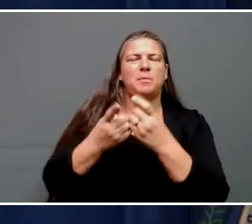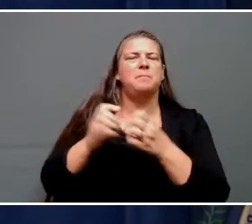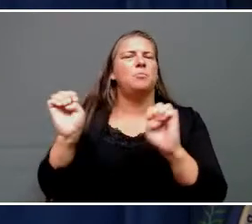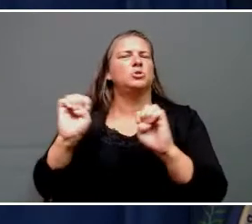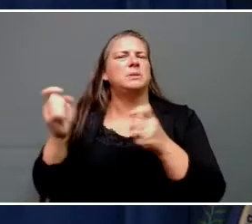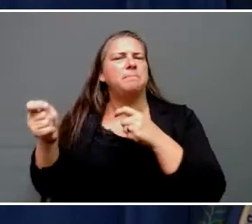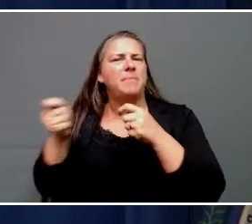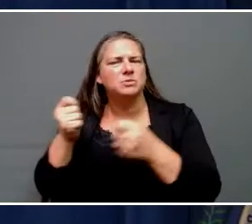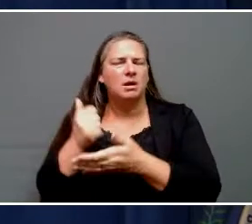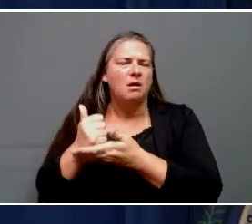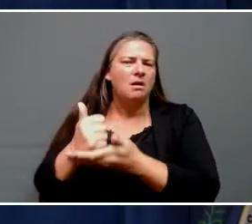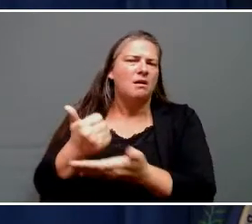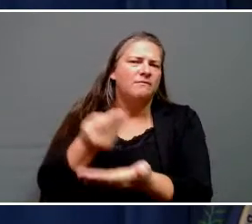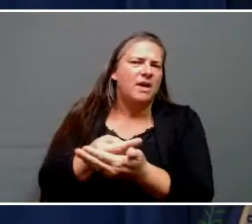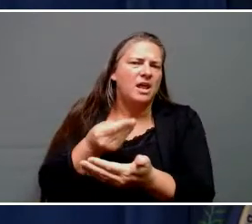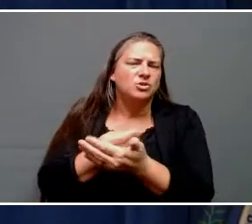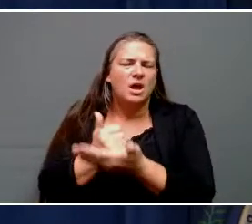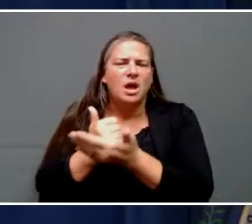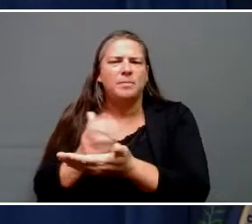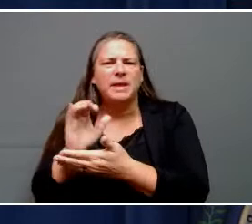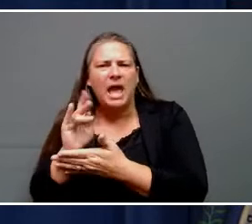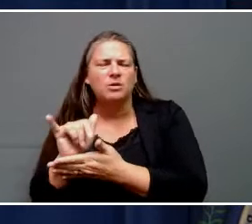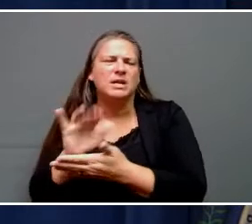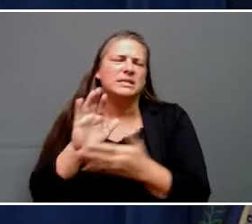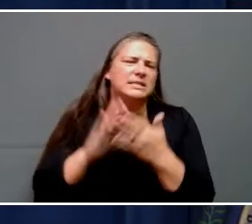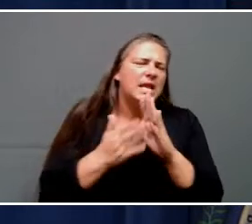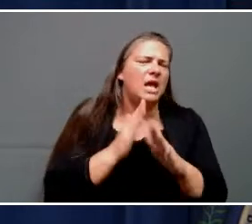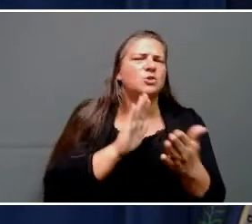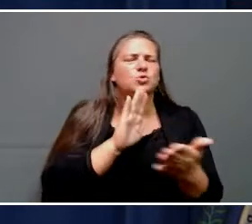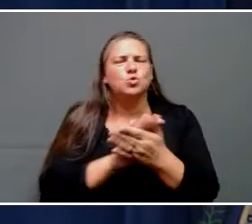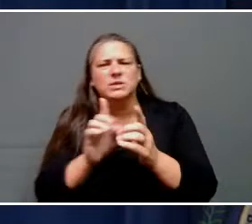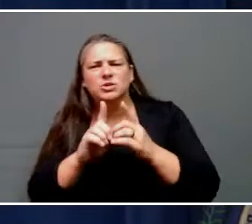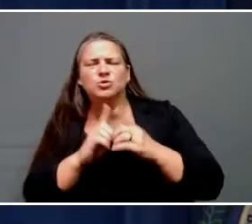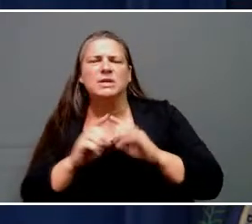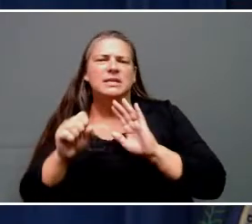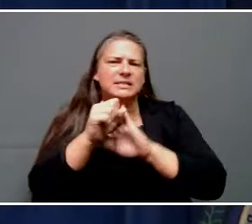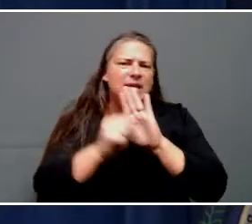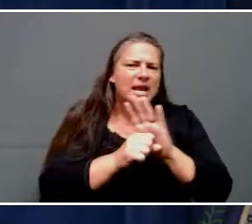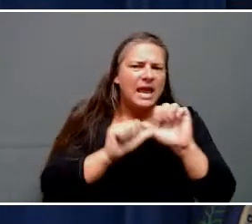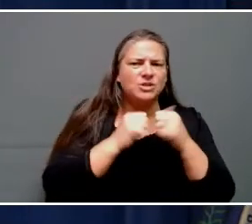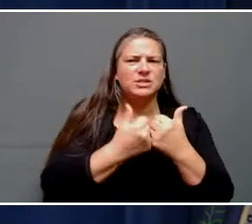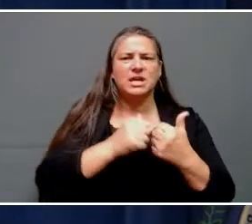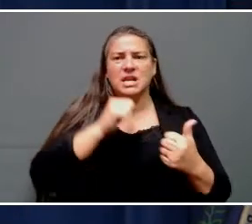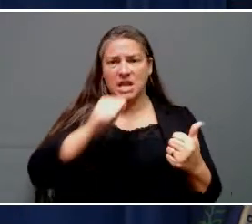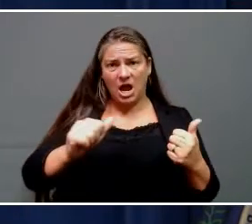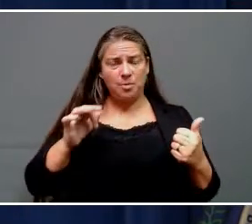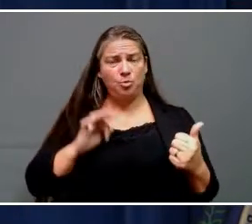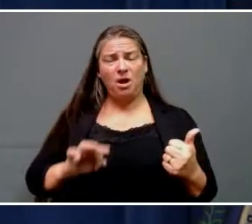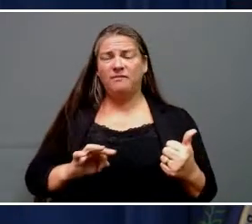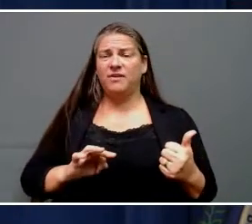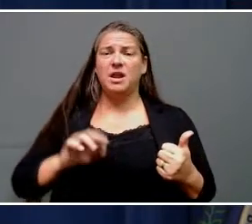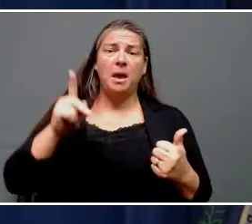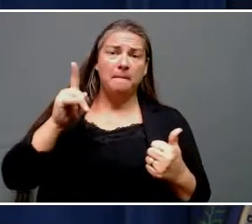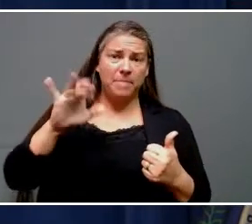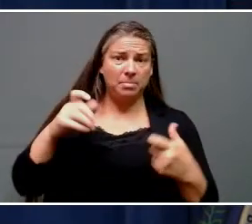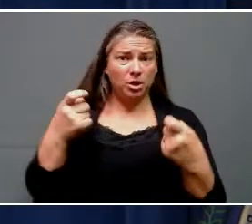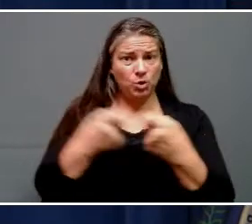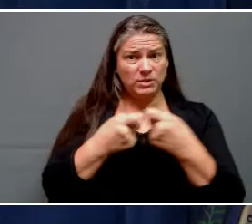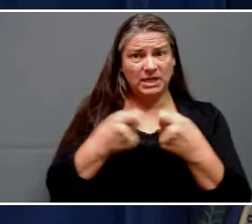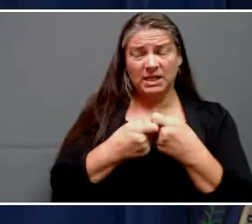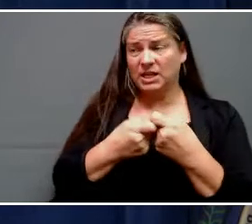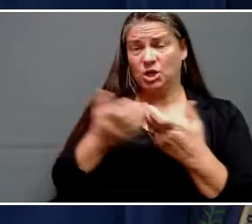financial support to cities, counties, school districts, state agencies, and nonprofit or public utility service providers